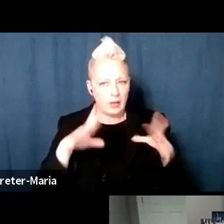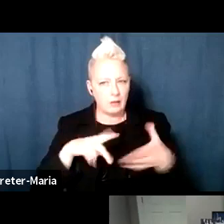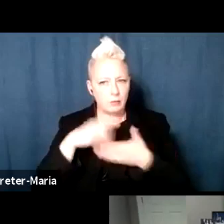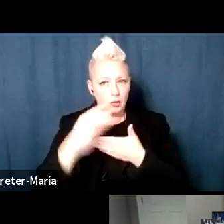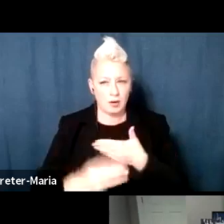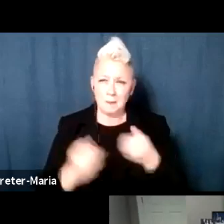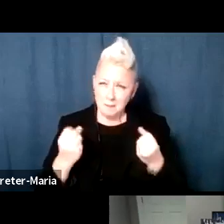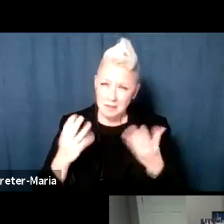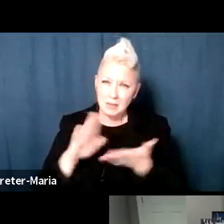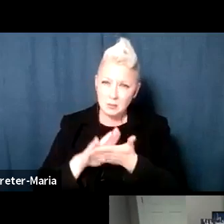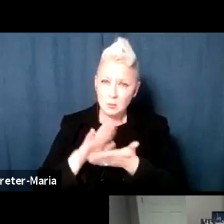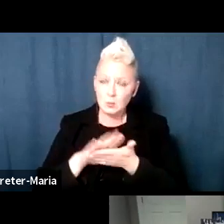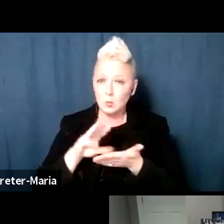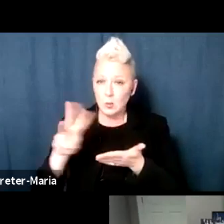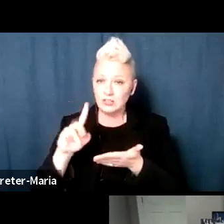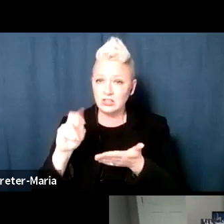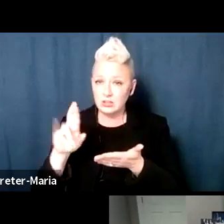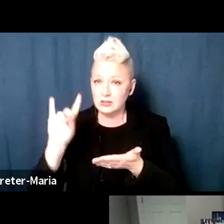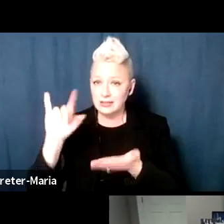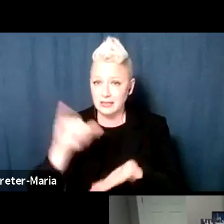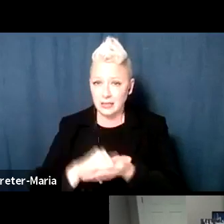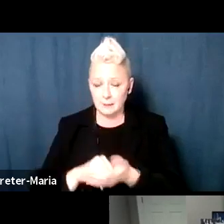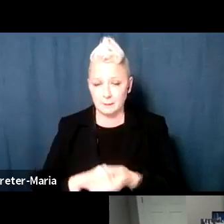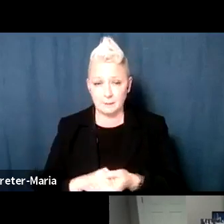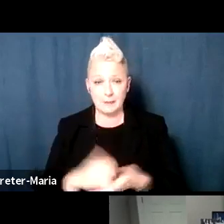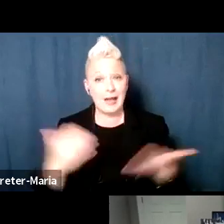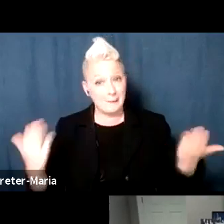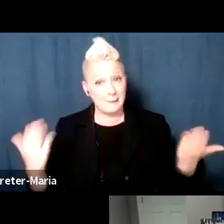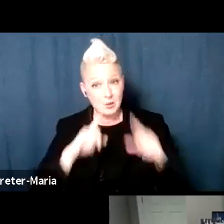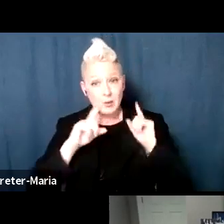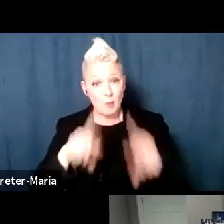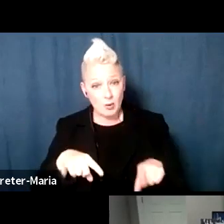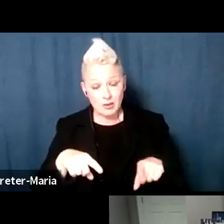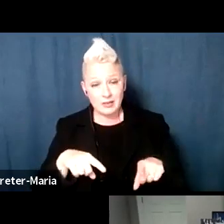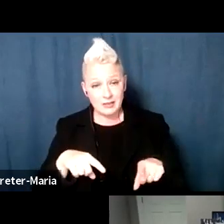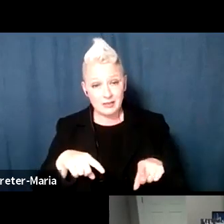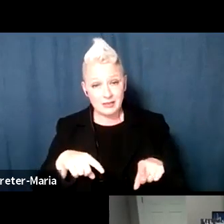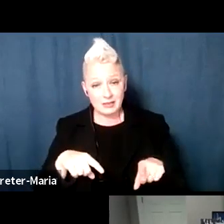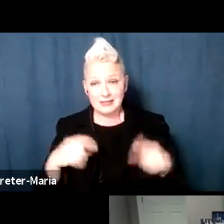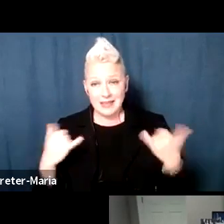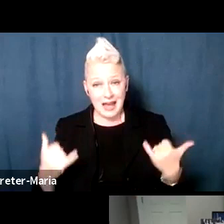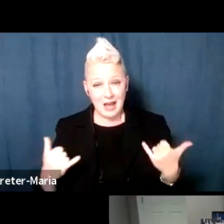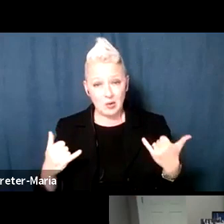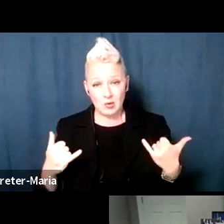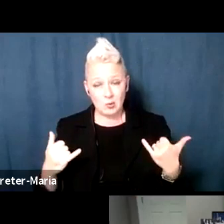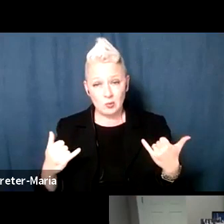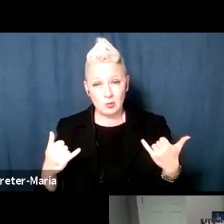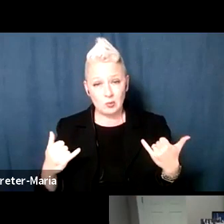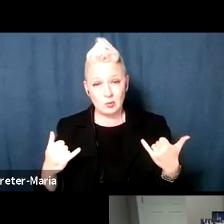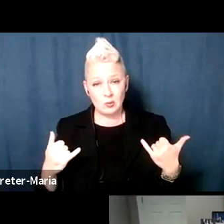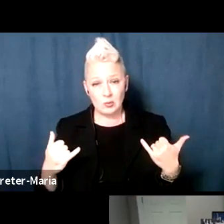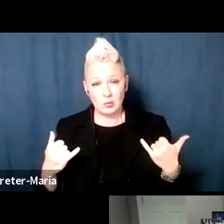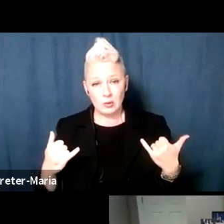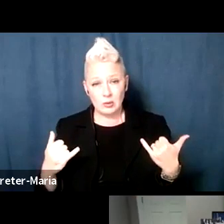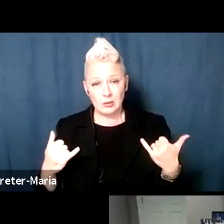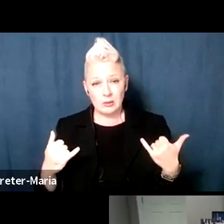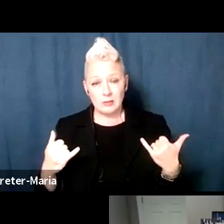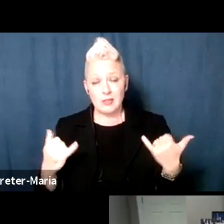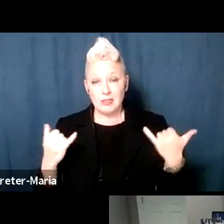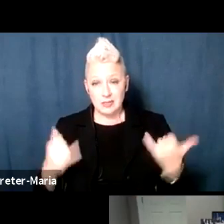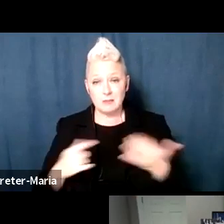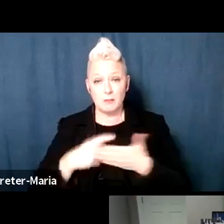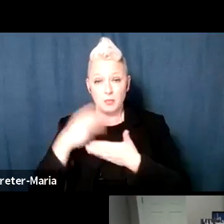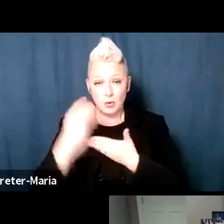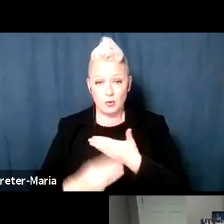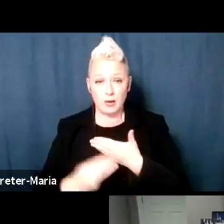Westchester. I'm here to report that that is not the case anymore. This program has now sort